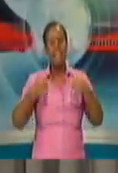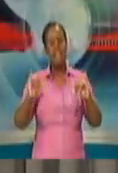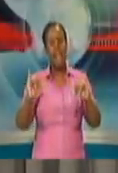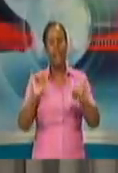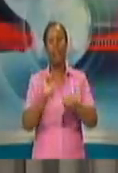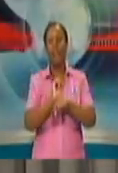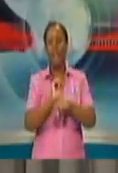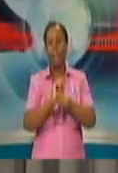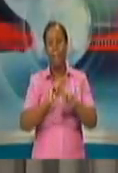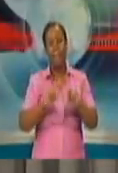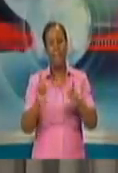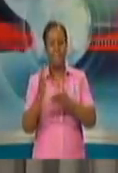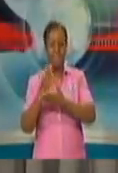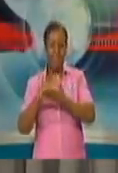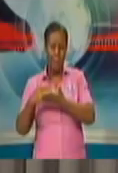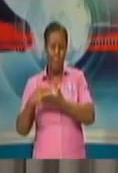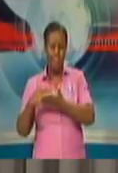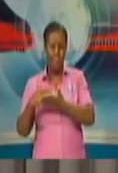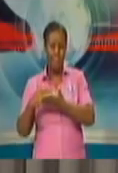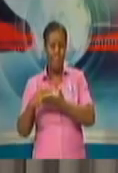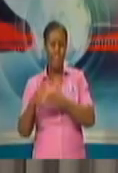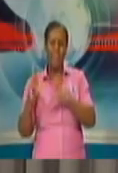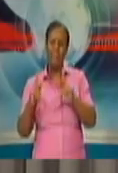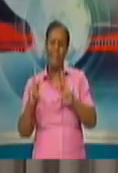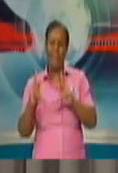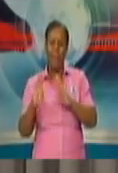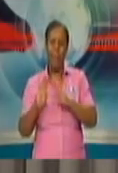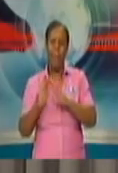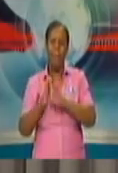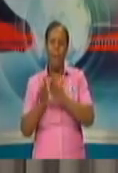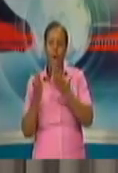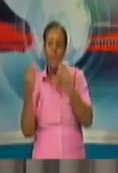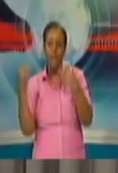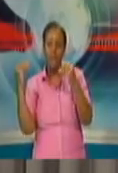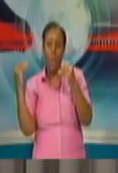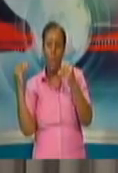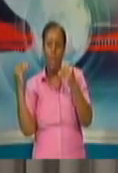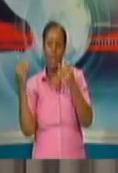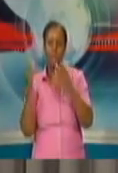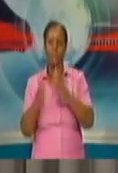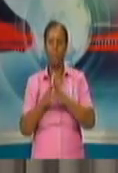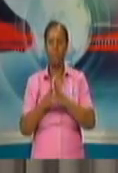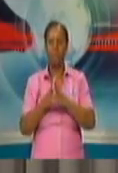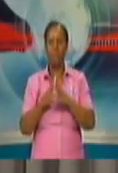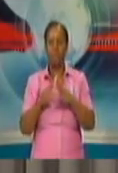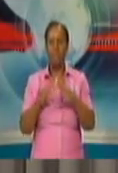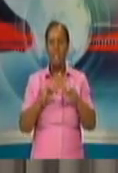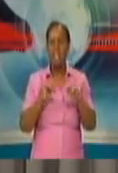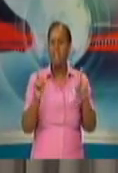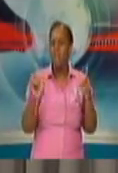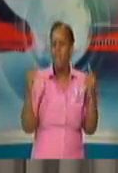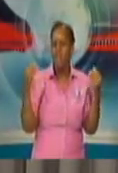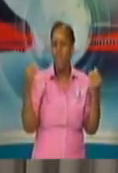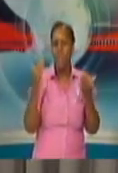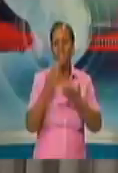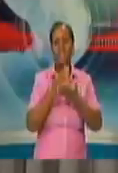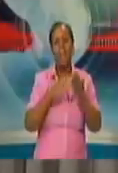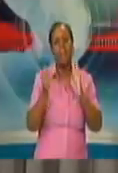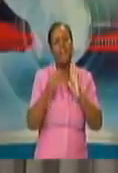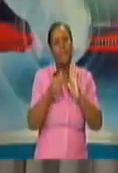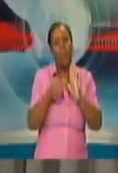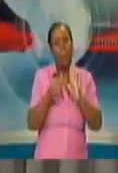You're talking about the furniture stores, the bookstores and so on, ICT stores, motor vehicle sales, and so there are some to come, but a considerable amount of